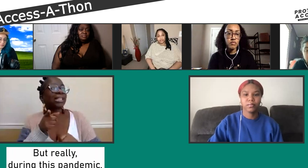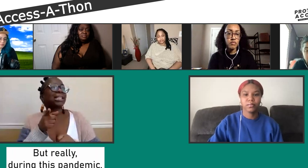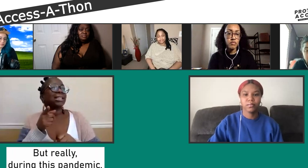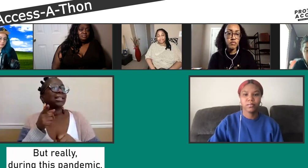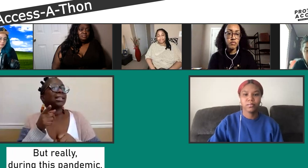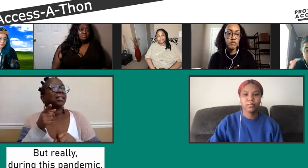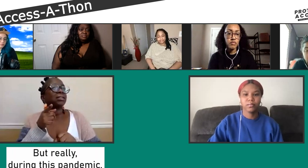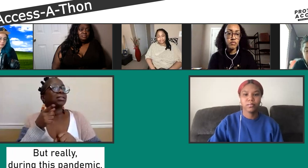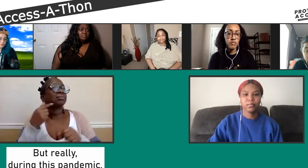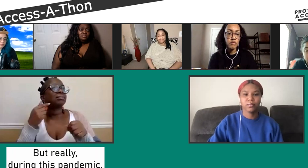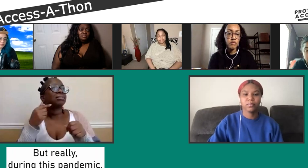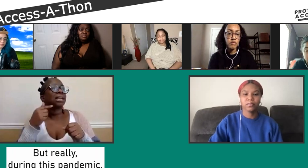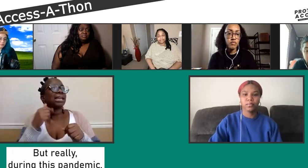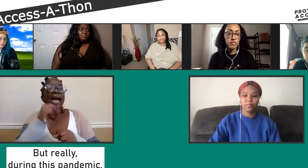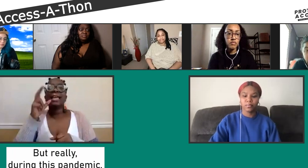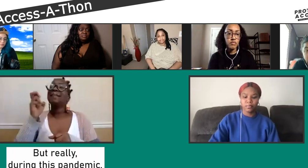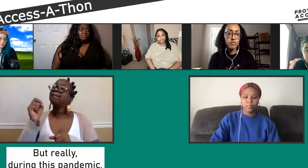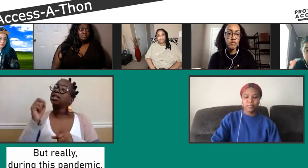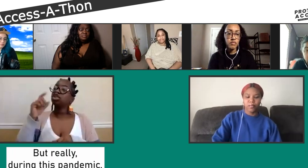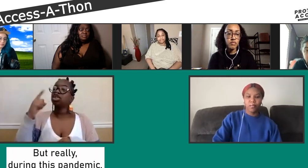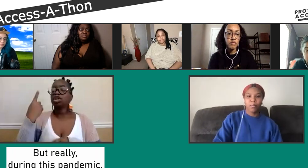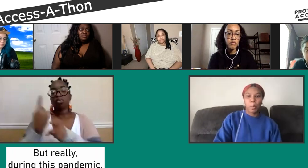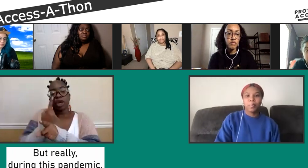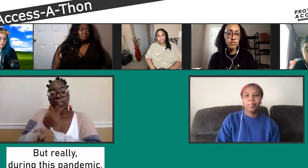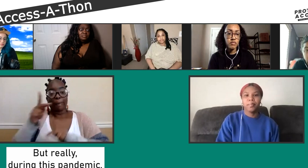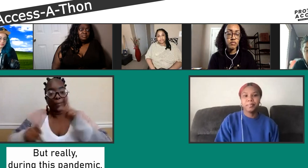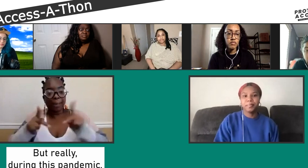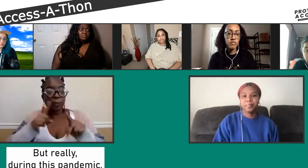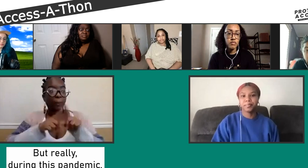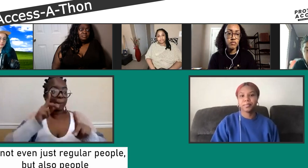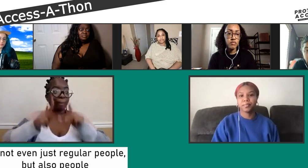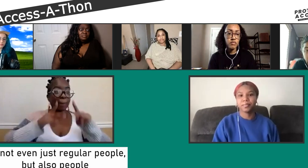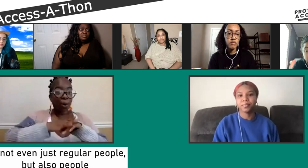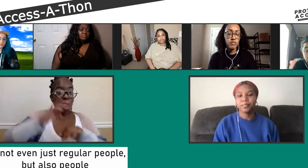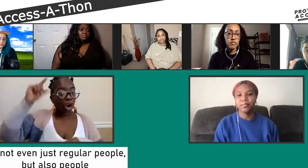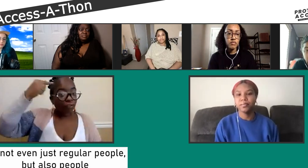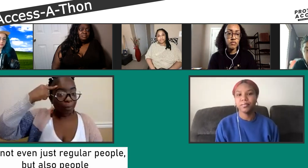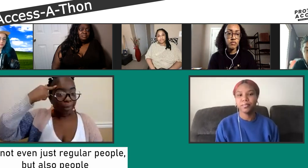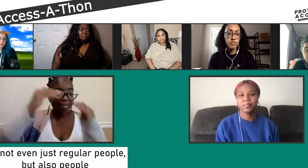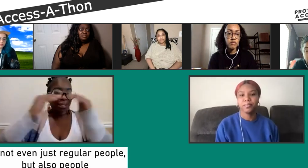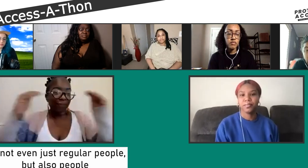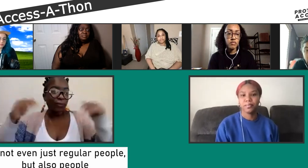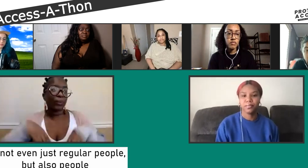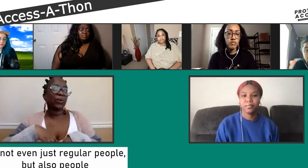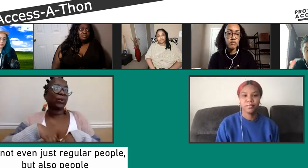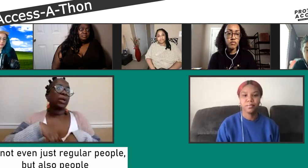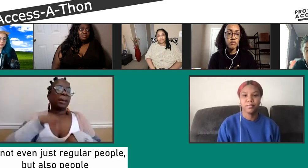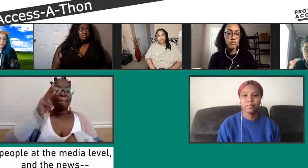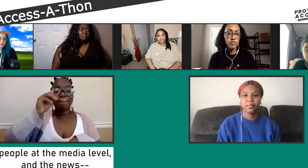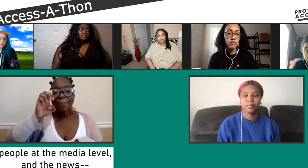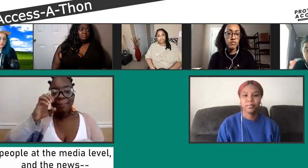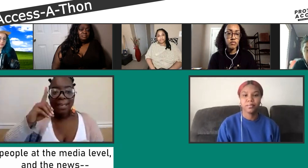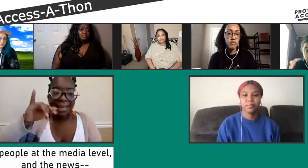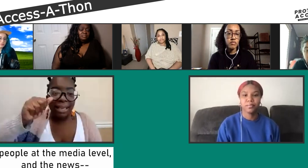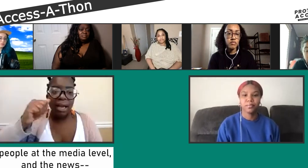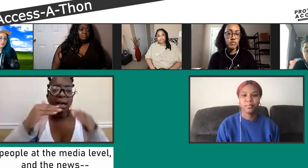life, and during this pandemic, I just really got to see, I get to not even see regular people, but like I see